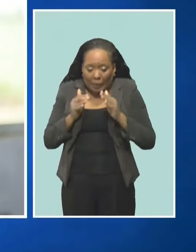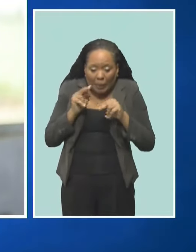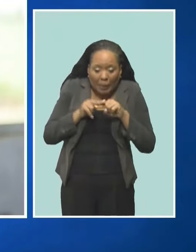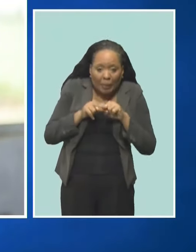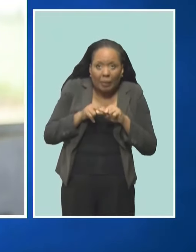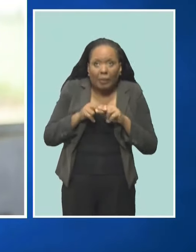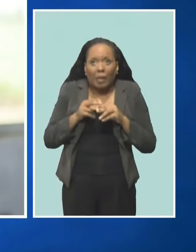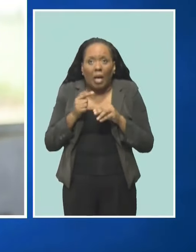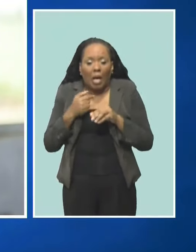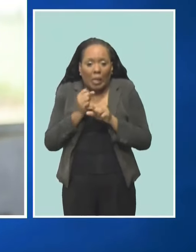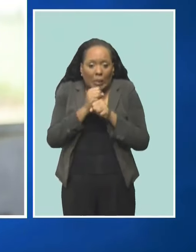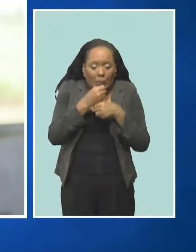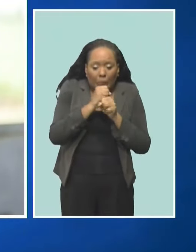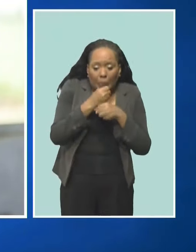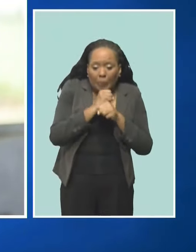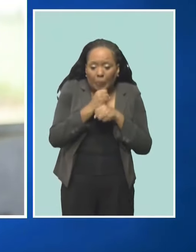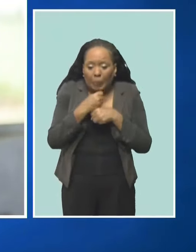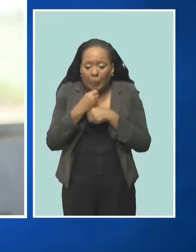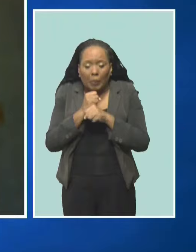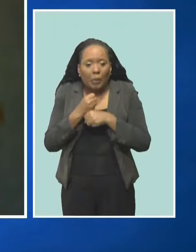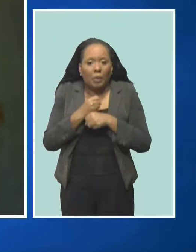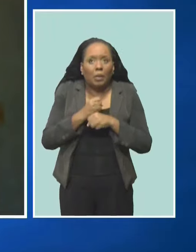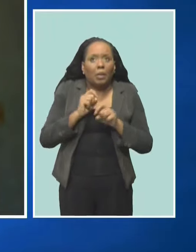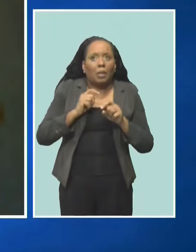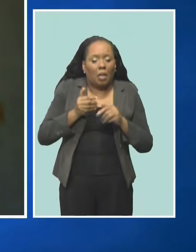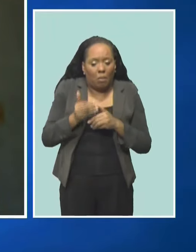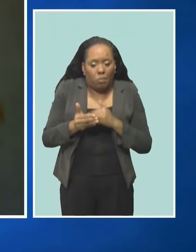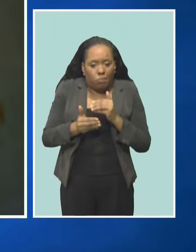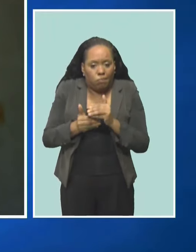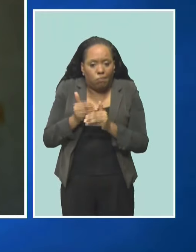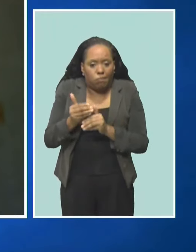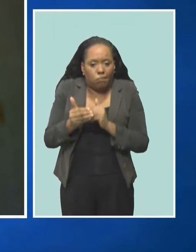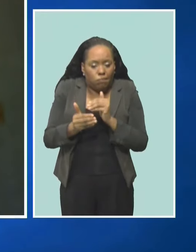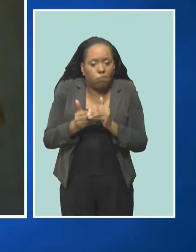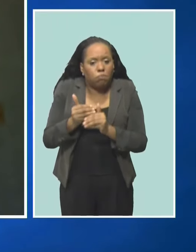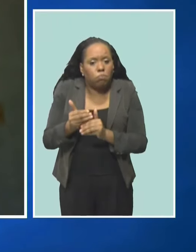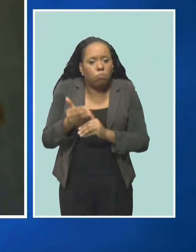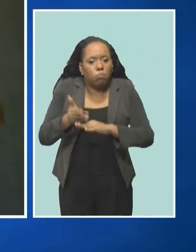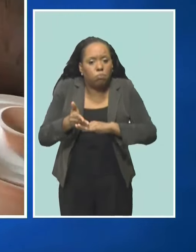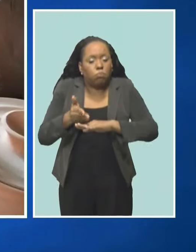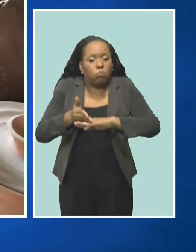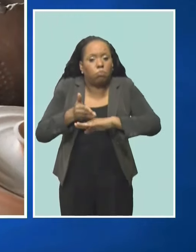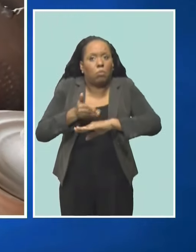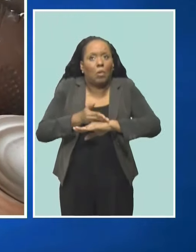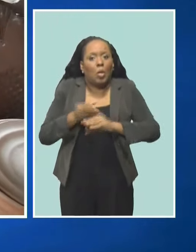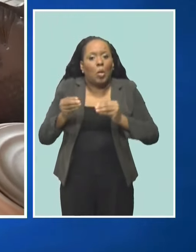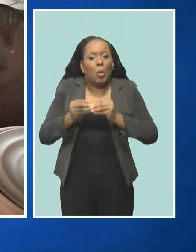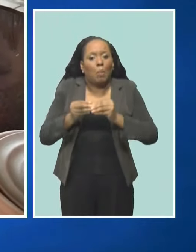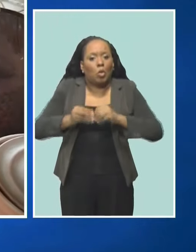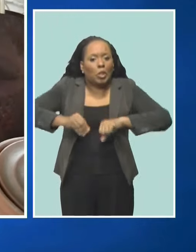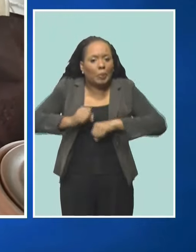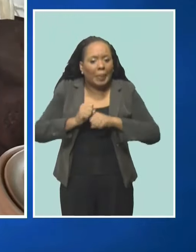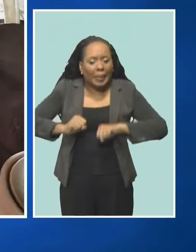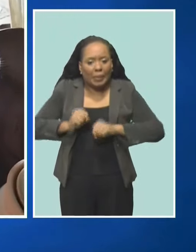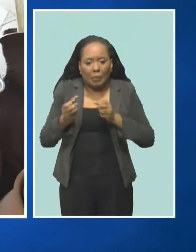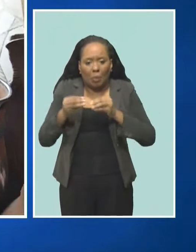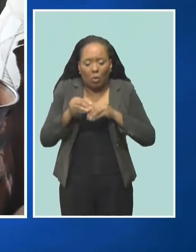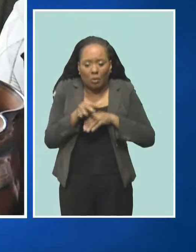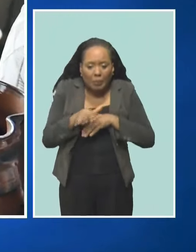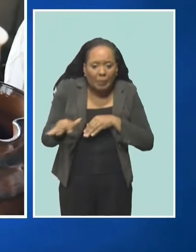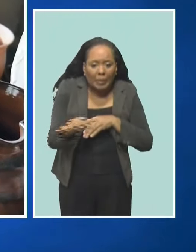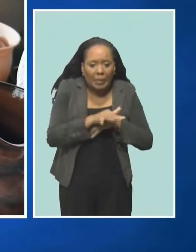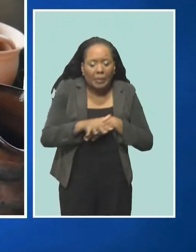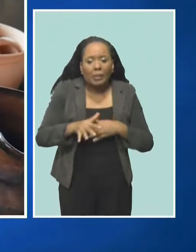And then, as things went a little bit better, I had more space and I was working from